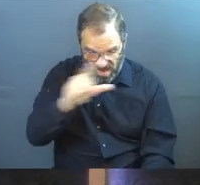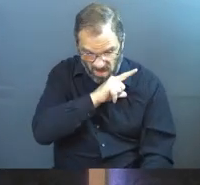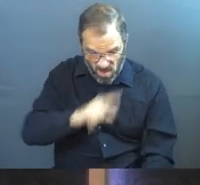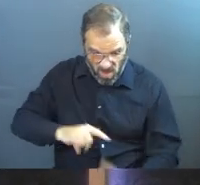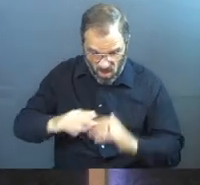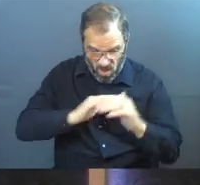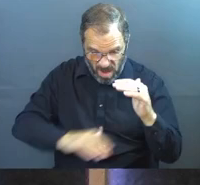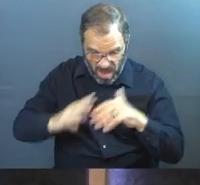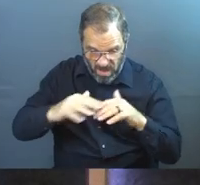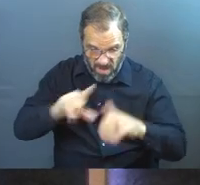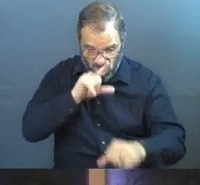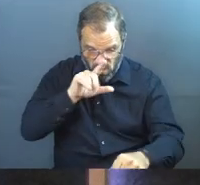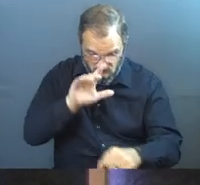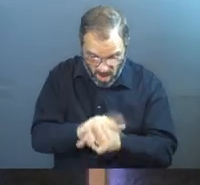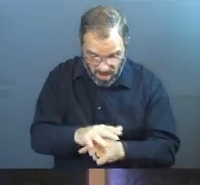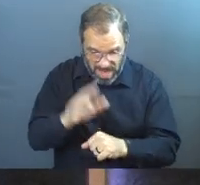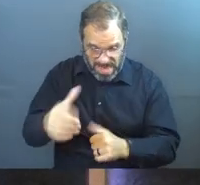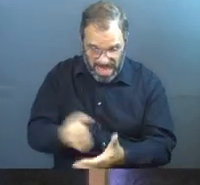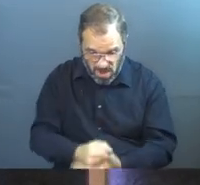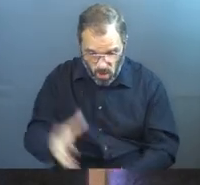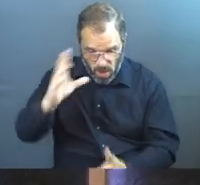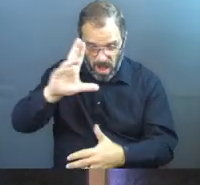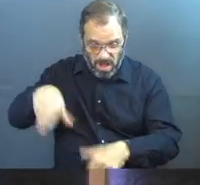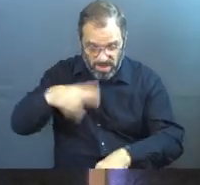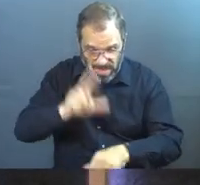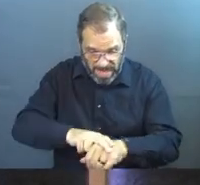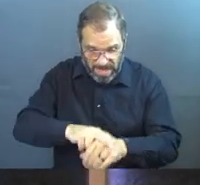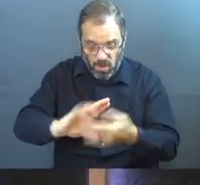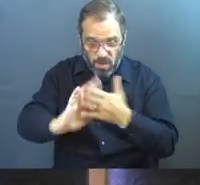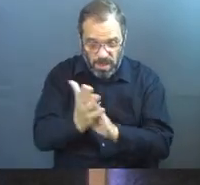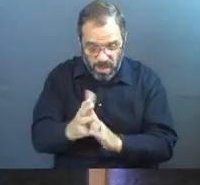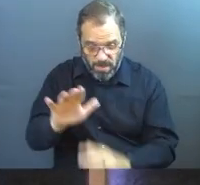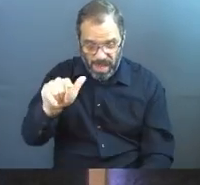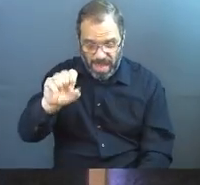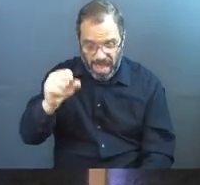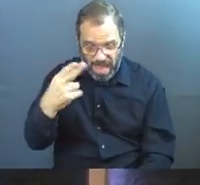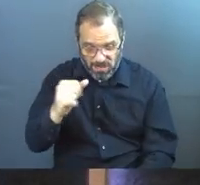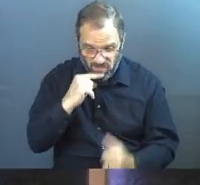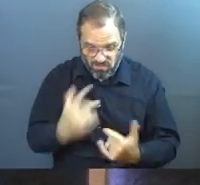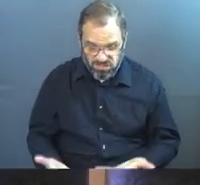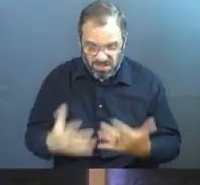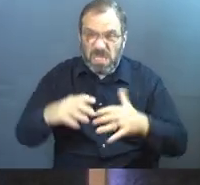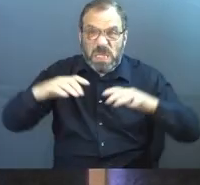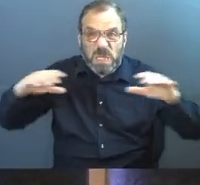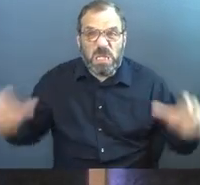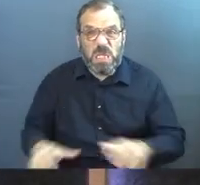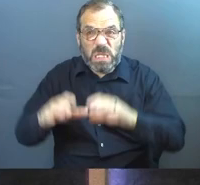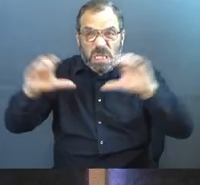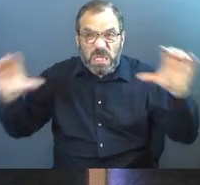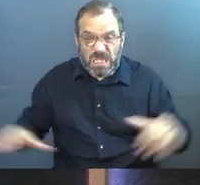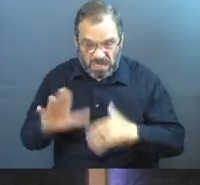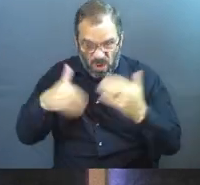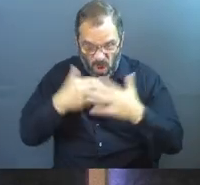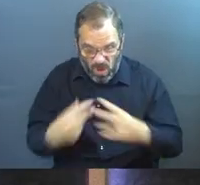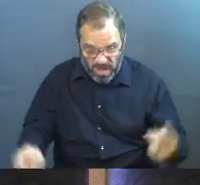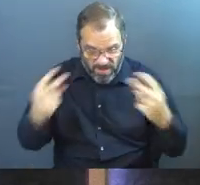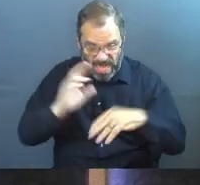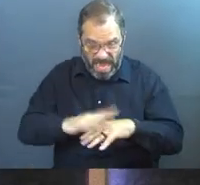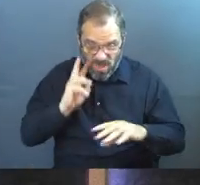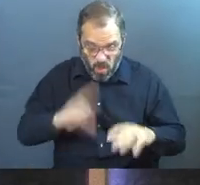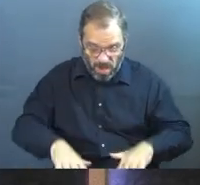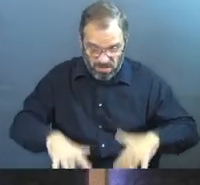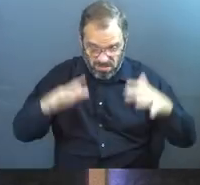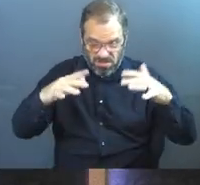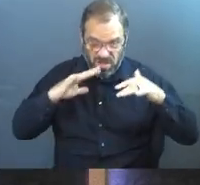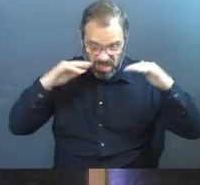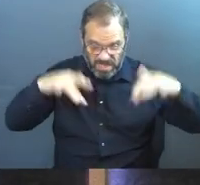Lord of heaven's armies promised that the wealth of nations will turn to ashes? They work so hard, but all in vain. For as the waters